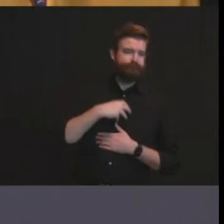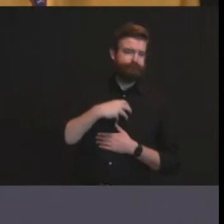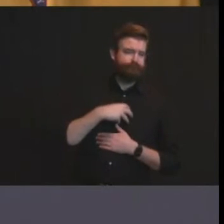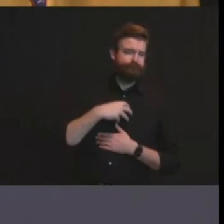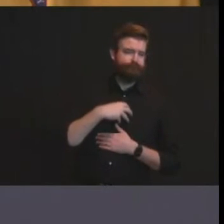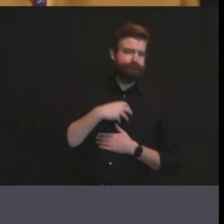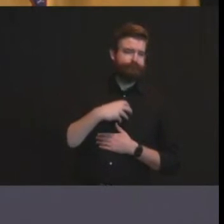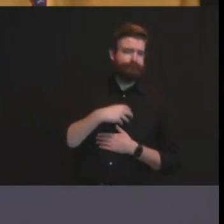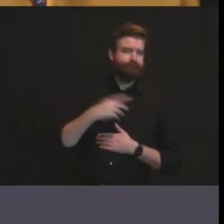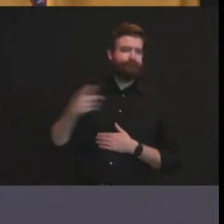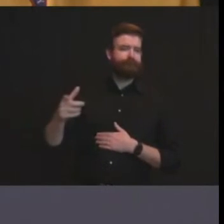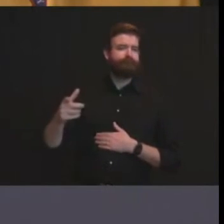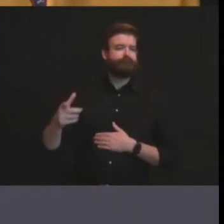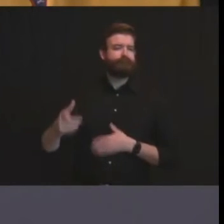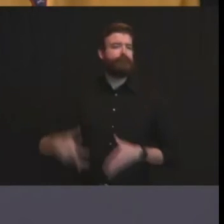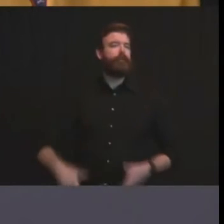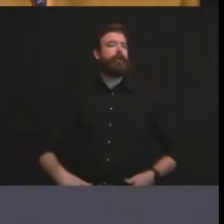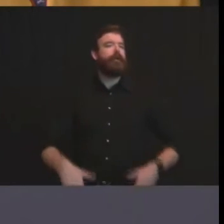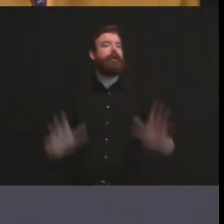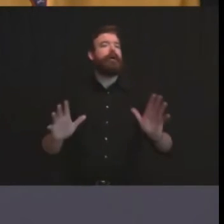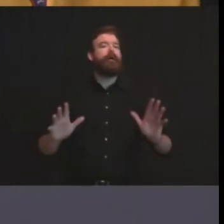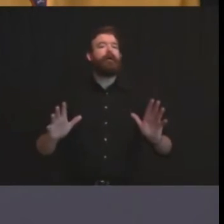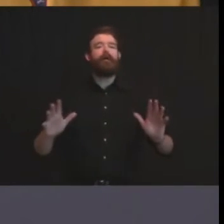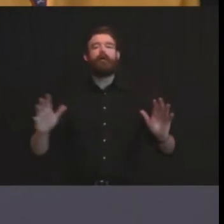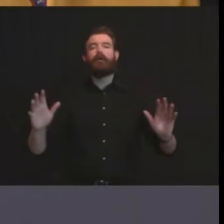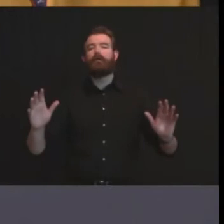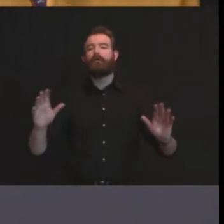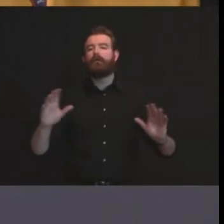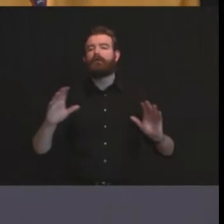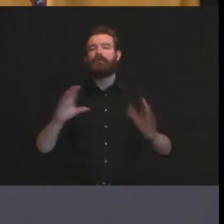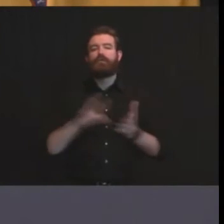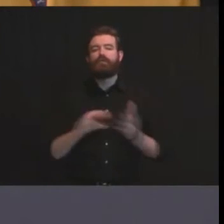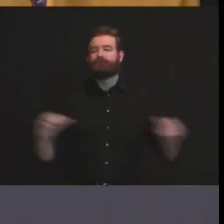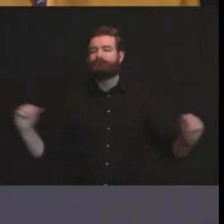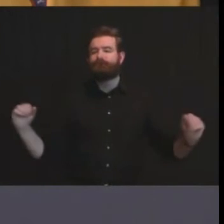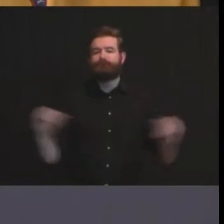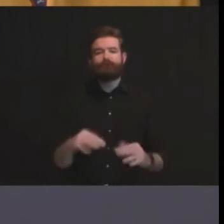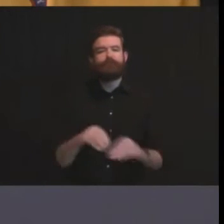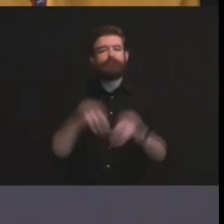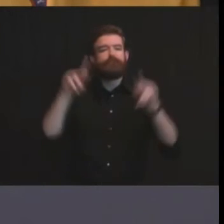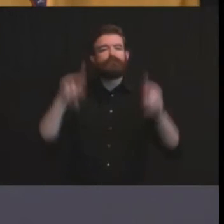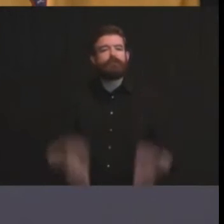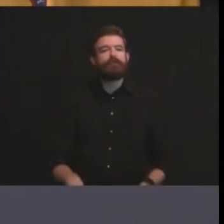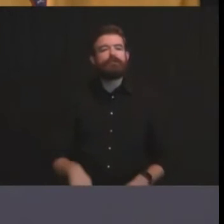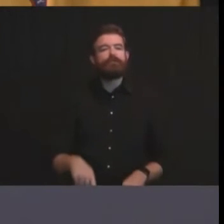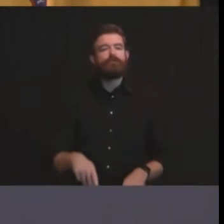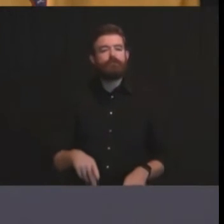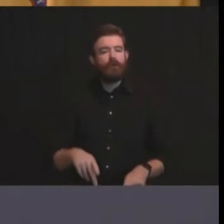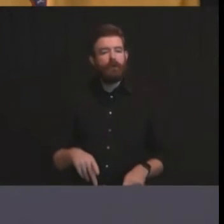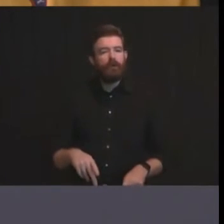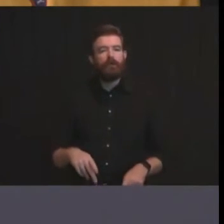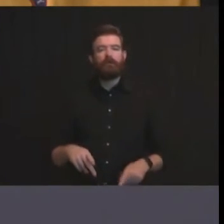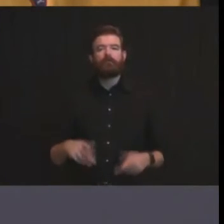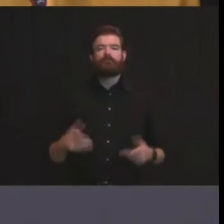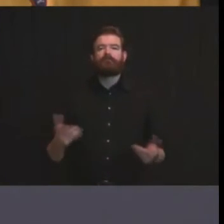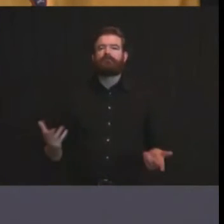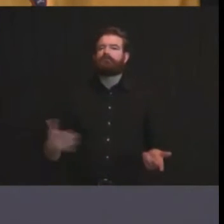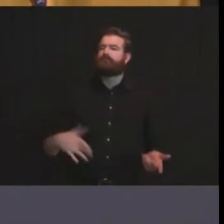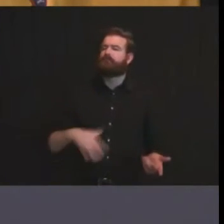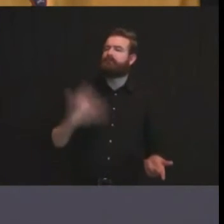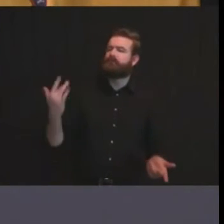and that the data you're using to support keeping schools open is misleading at best what's your response to that in general but if the